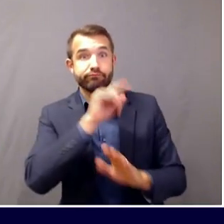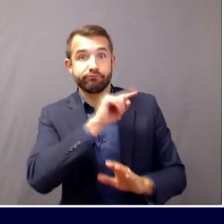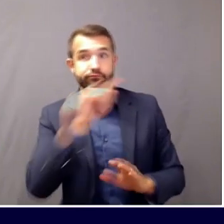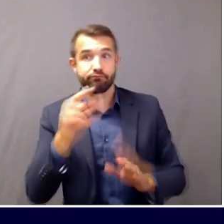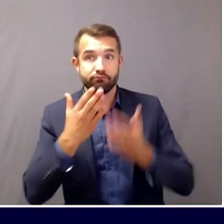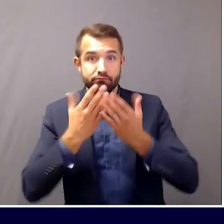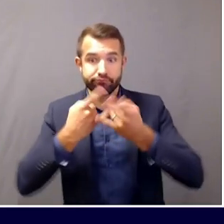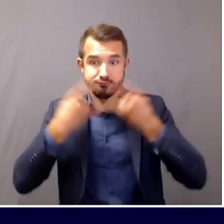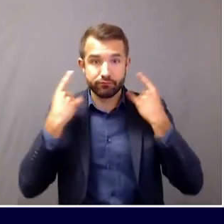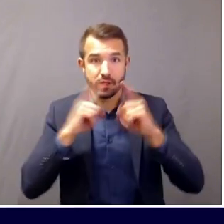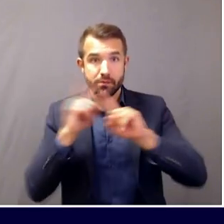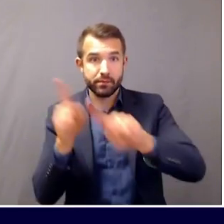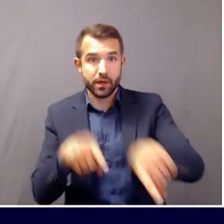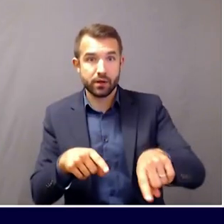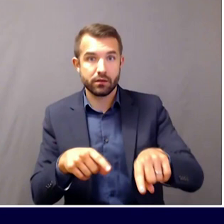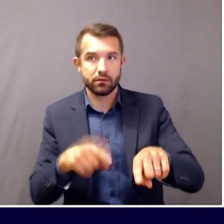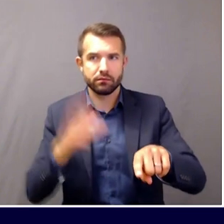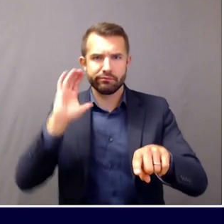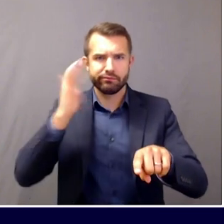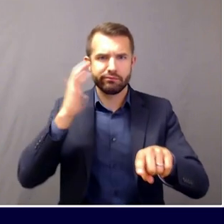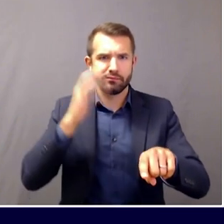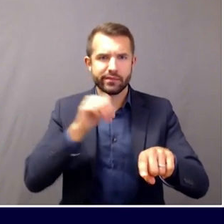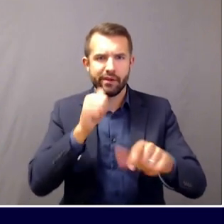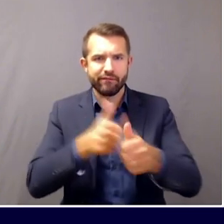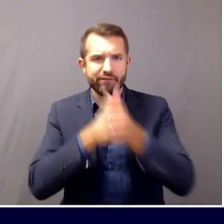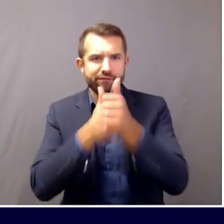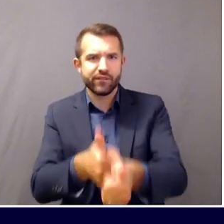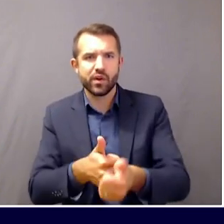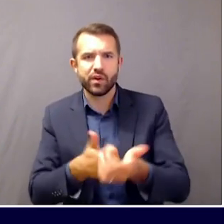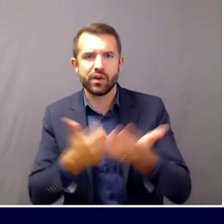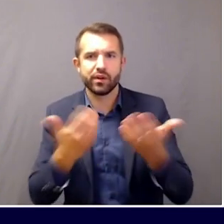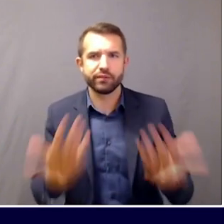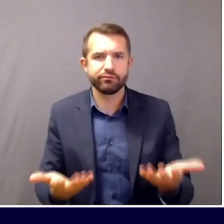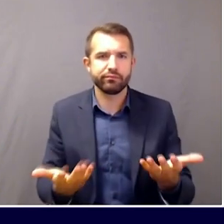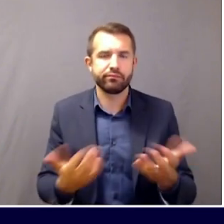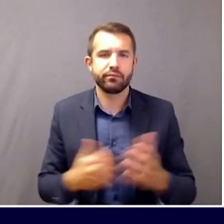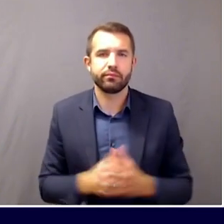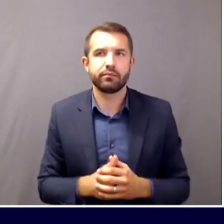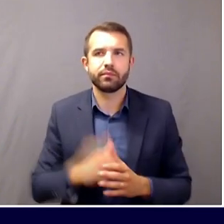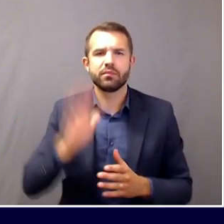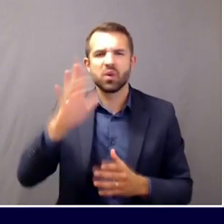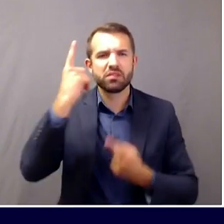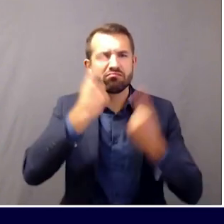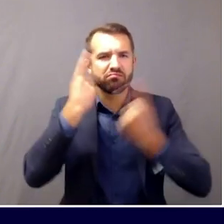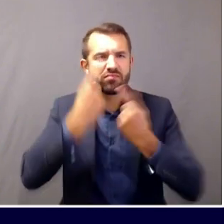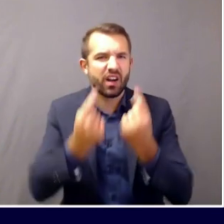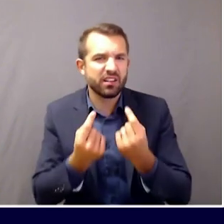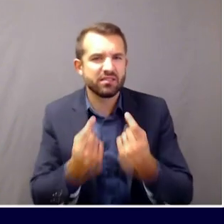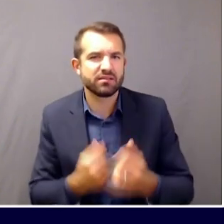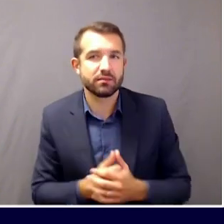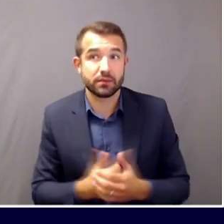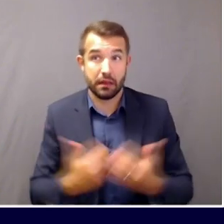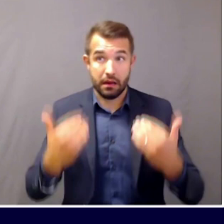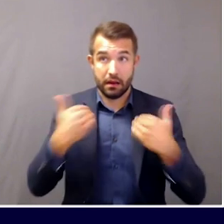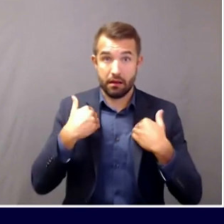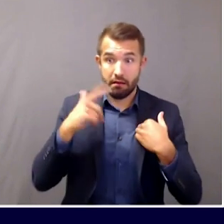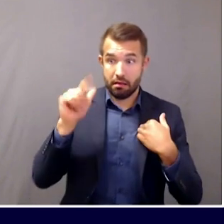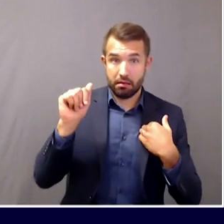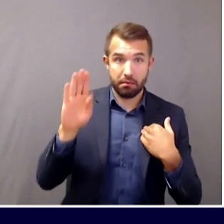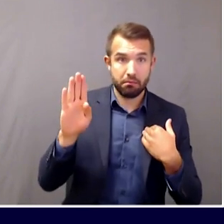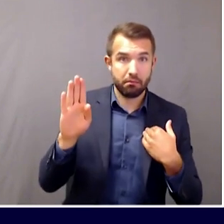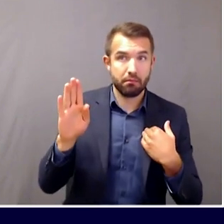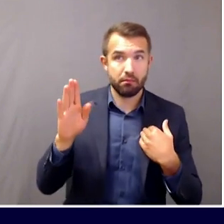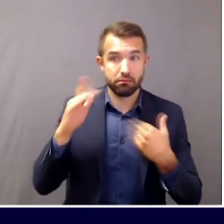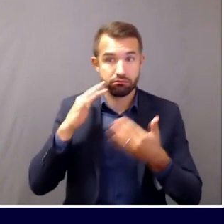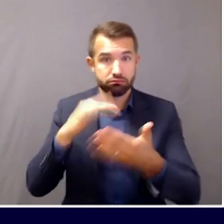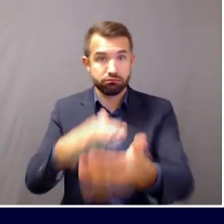We've reached out to him to follow-up as well, but what are your thoughts about that? Have there been lab studies we know about droplets, looking at the different